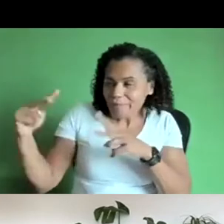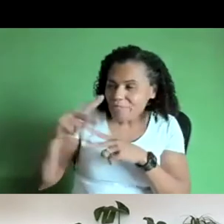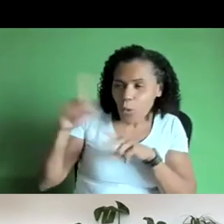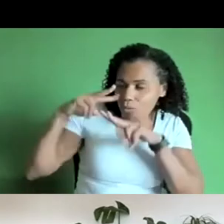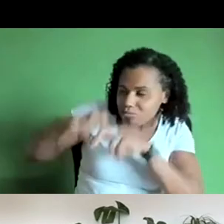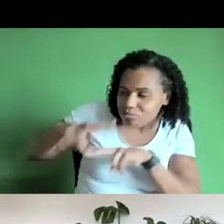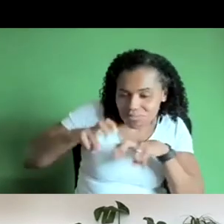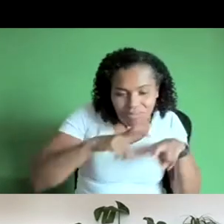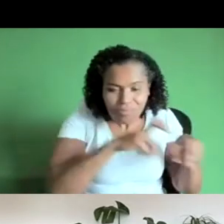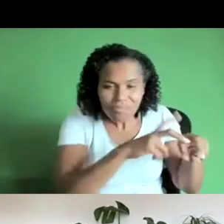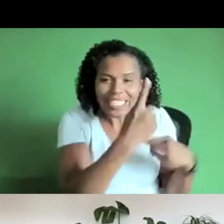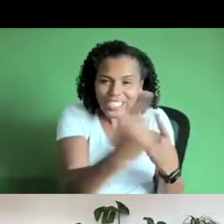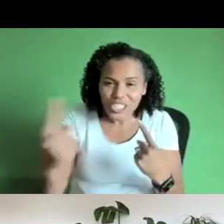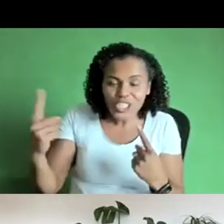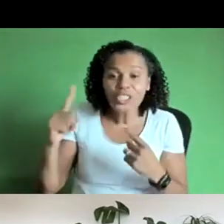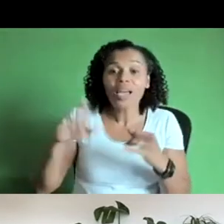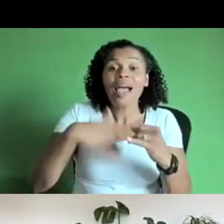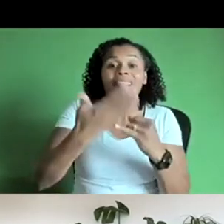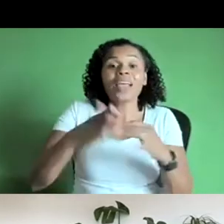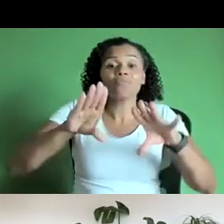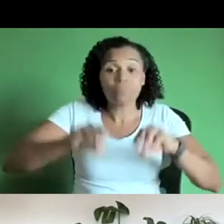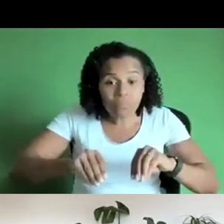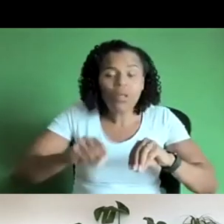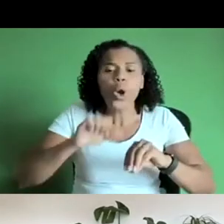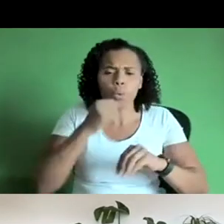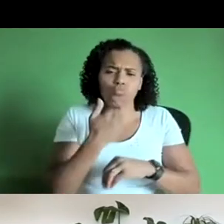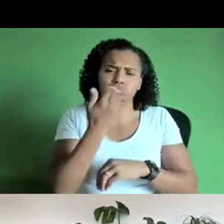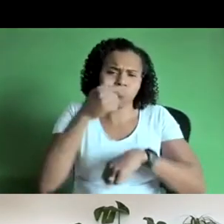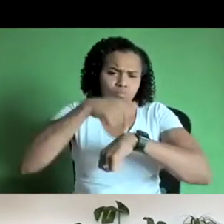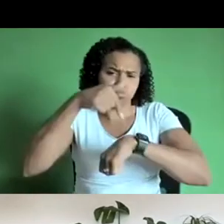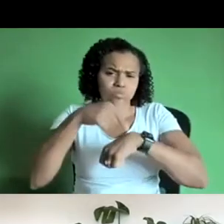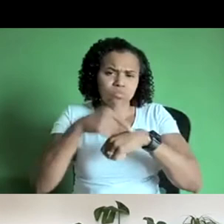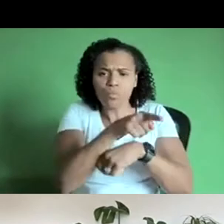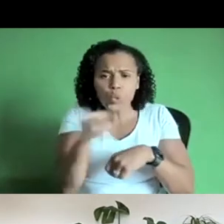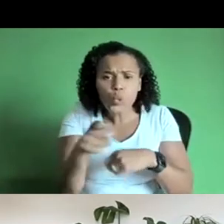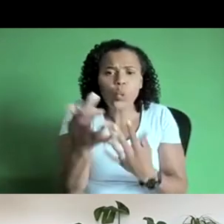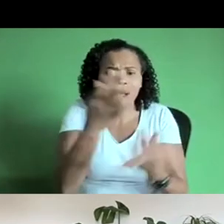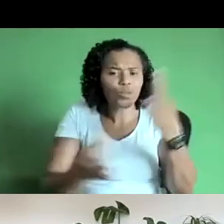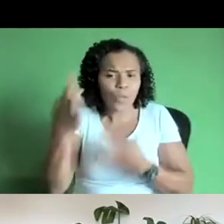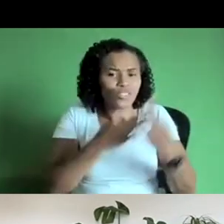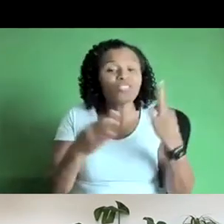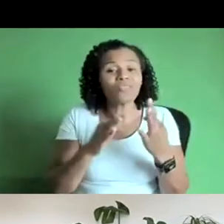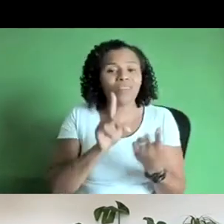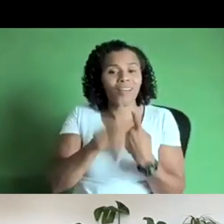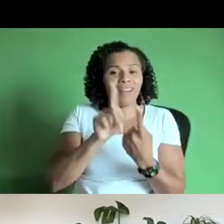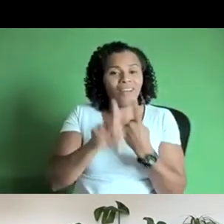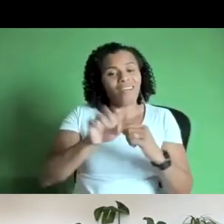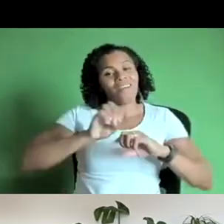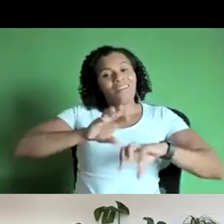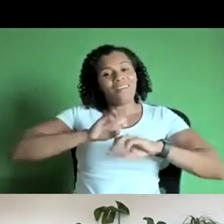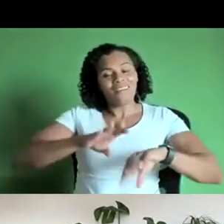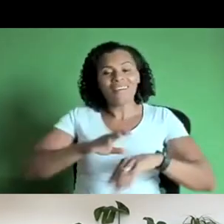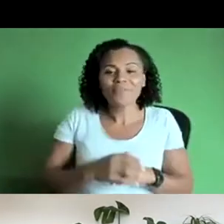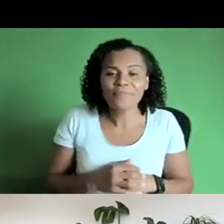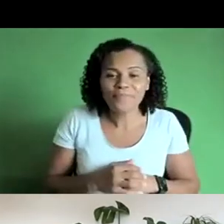for people to ask questions um and get feedback directly from from the speakers so um